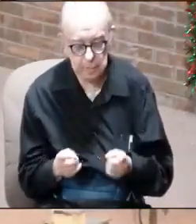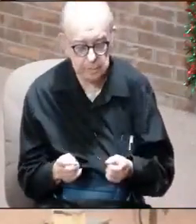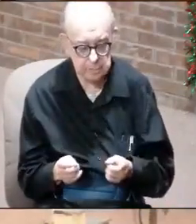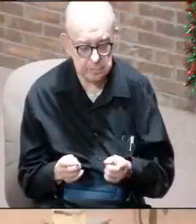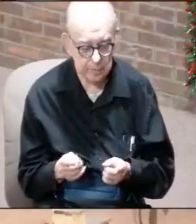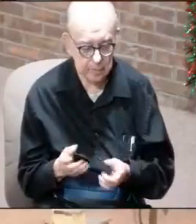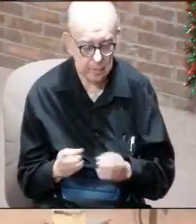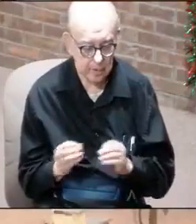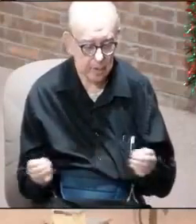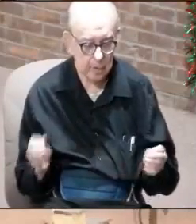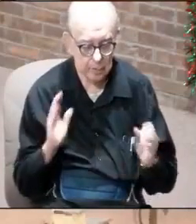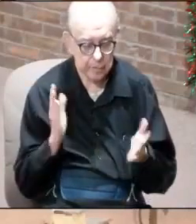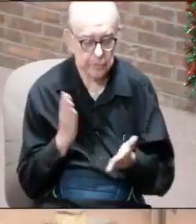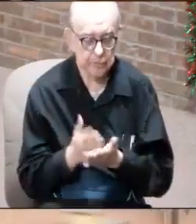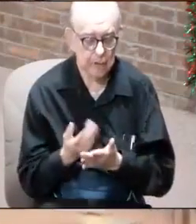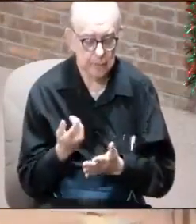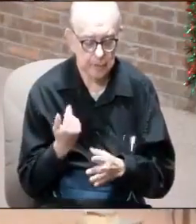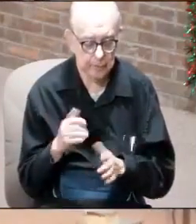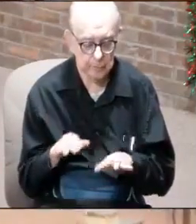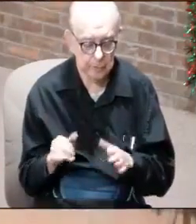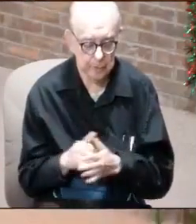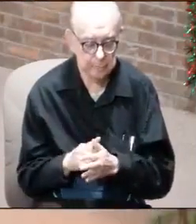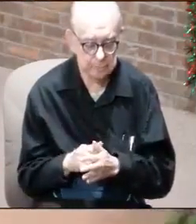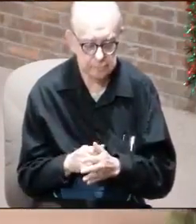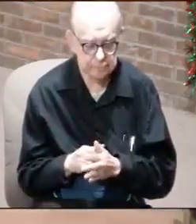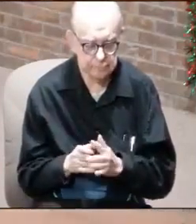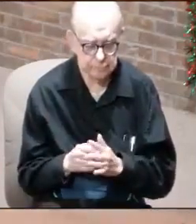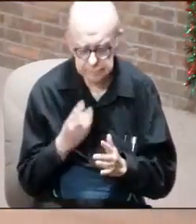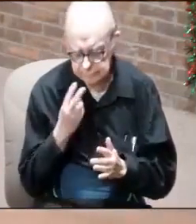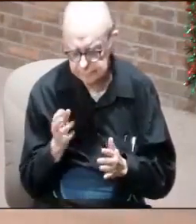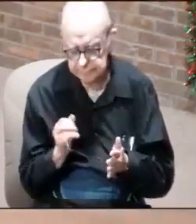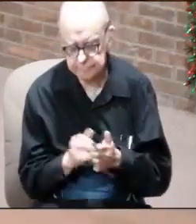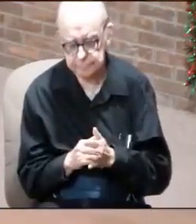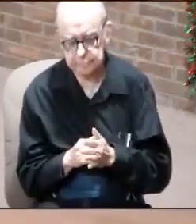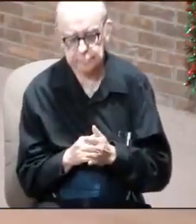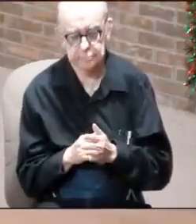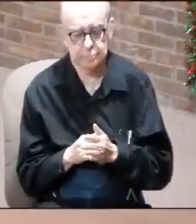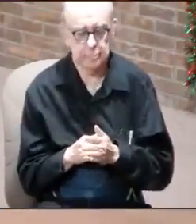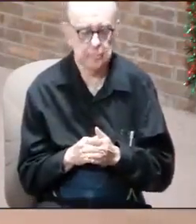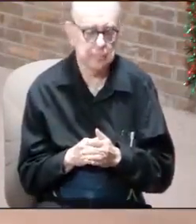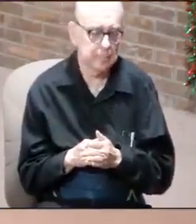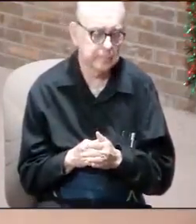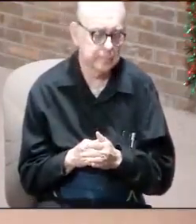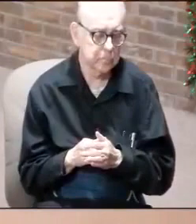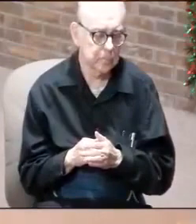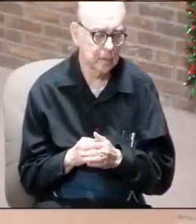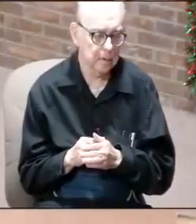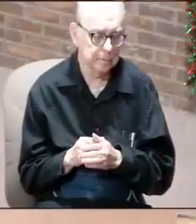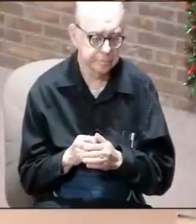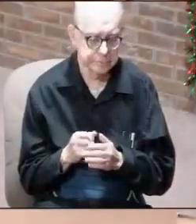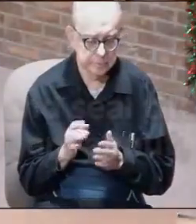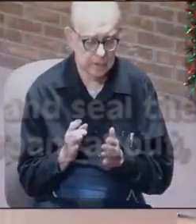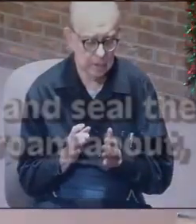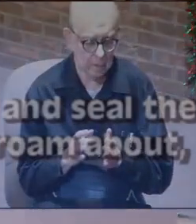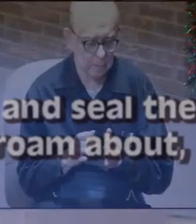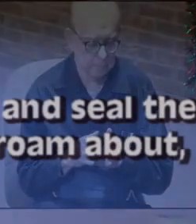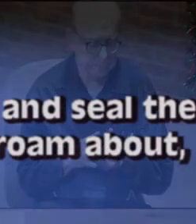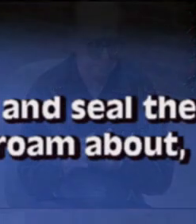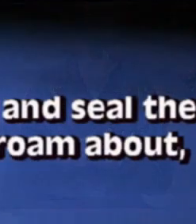there is nothing going to stop them from doing it. So you begin to see this. He told him, he said